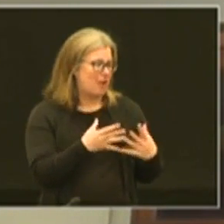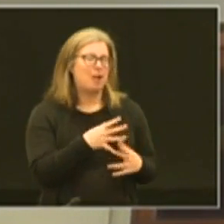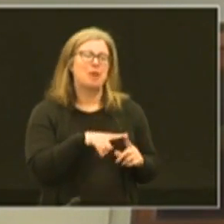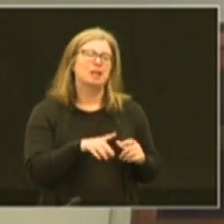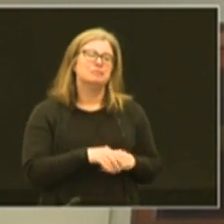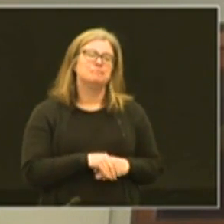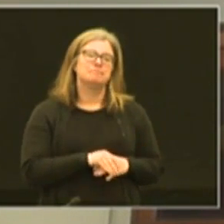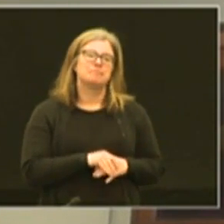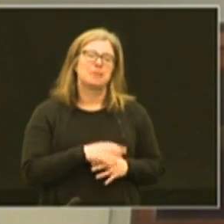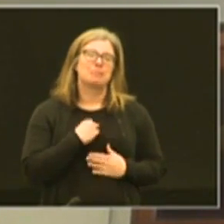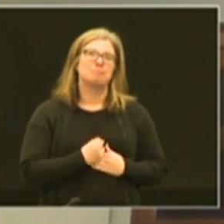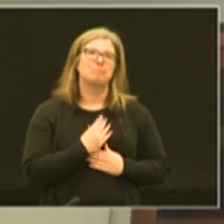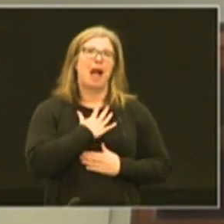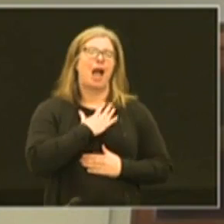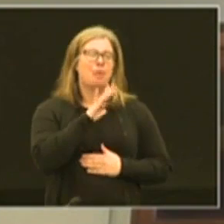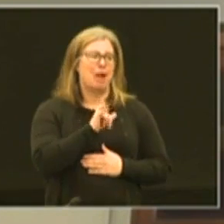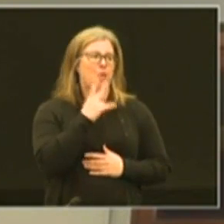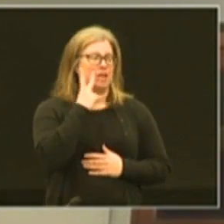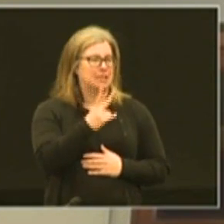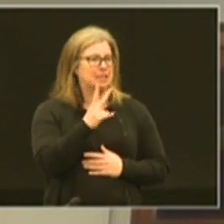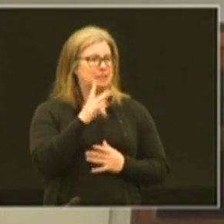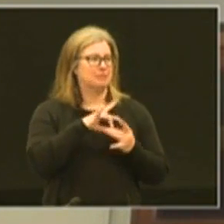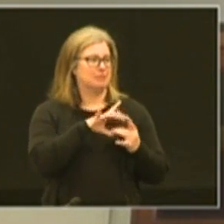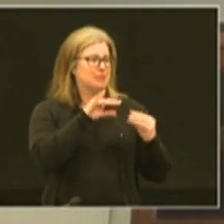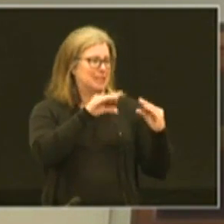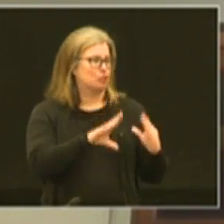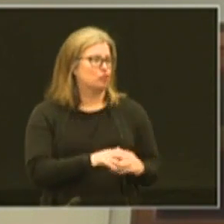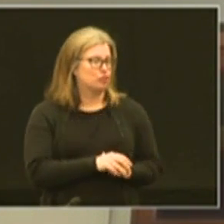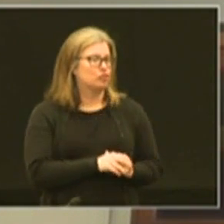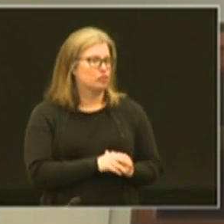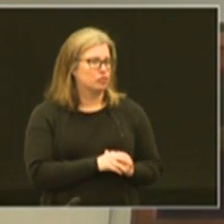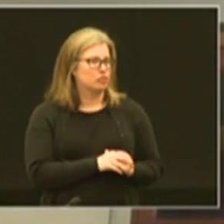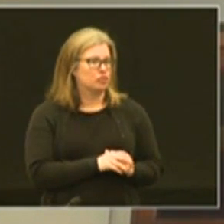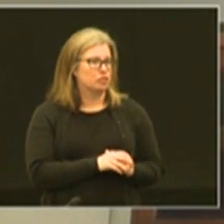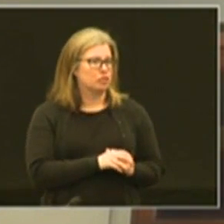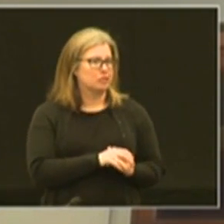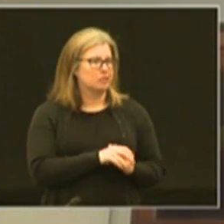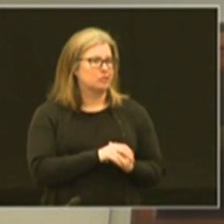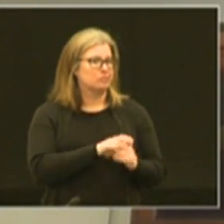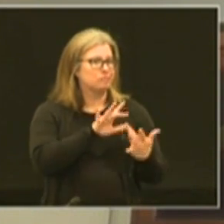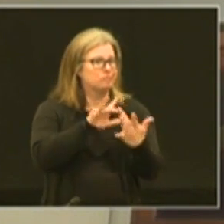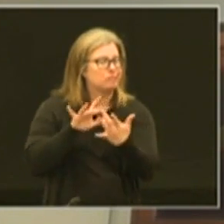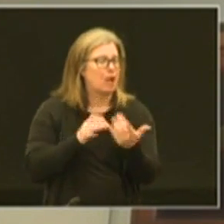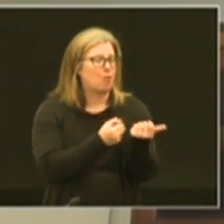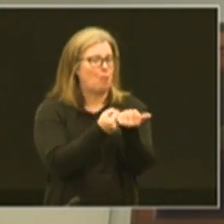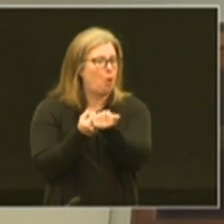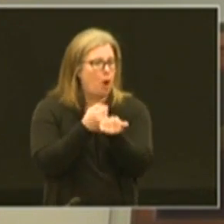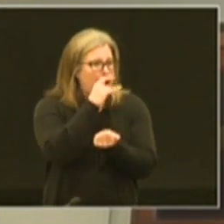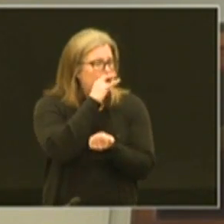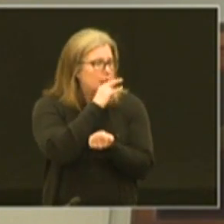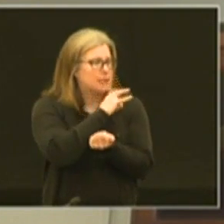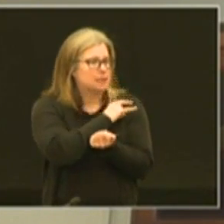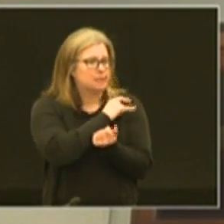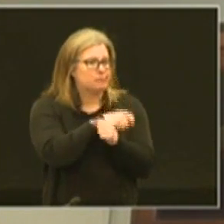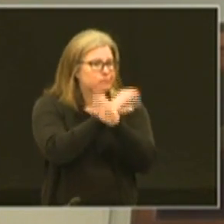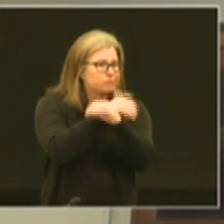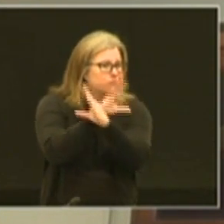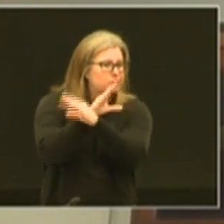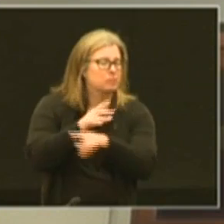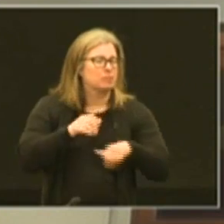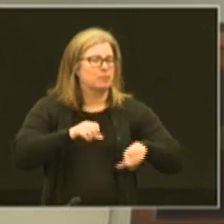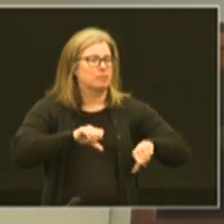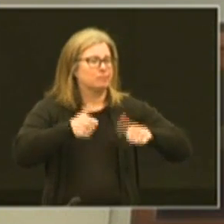but i've just been inspired by what i see of our teachers just reaching out supporting our kids posting videos